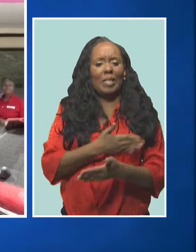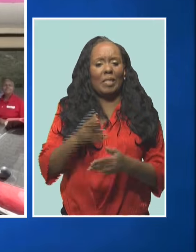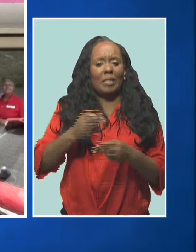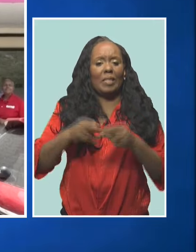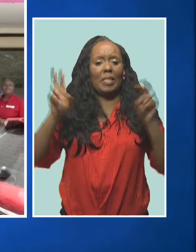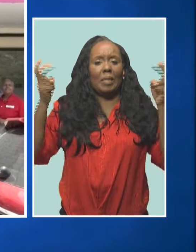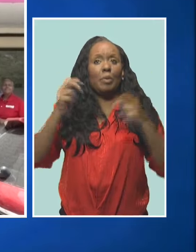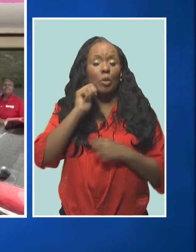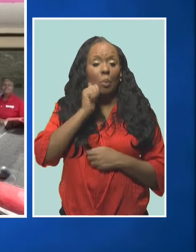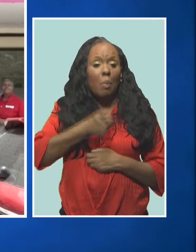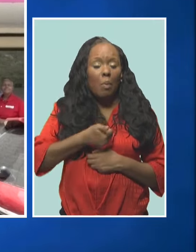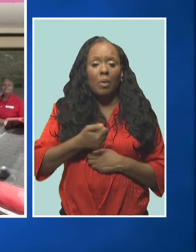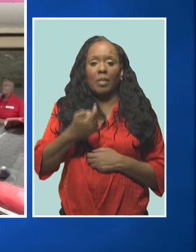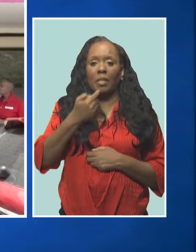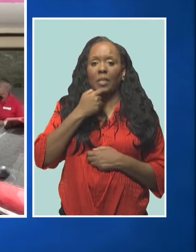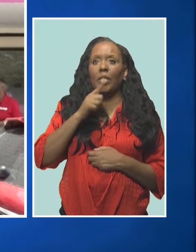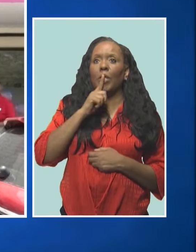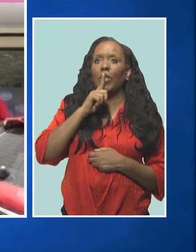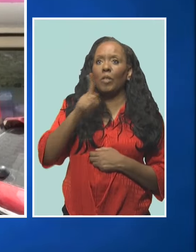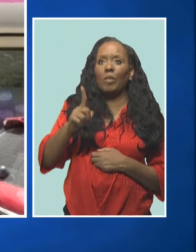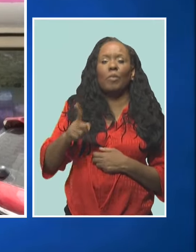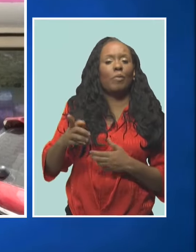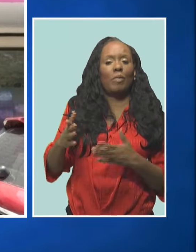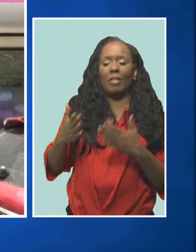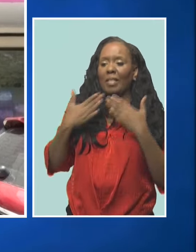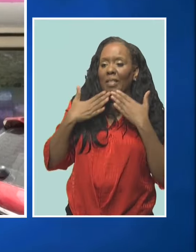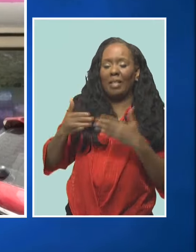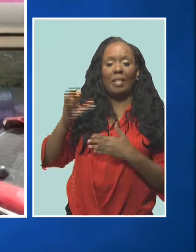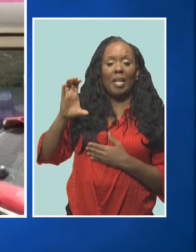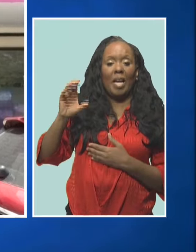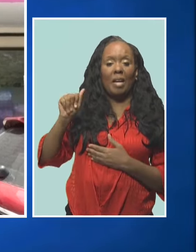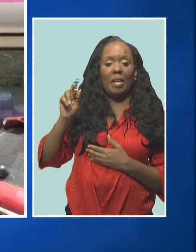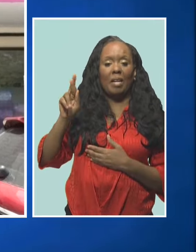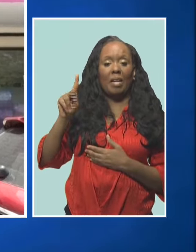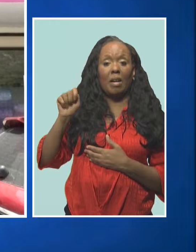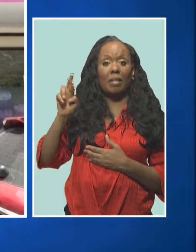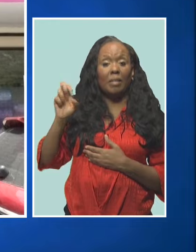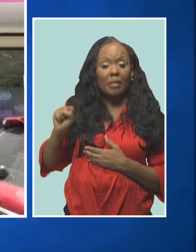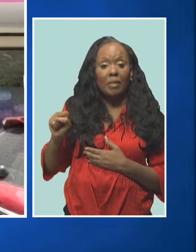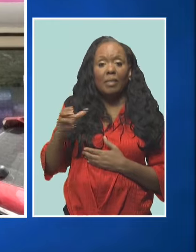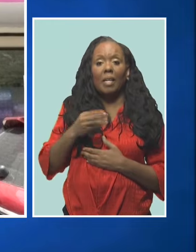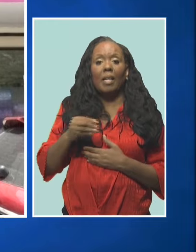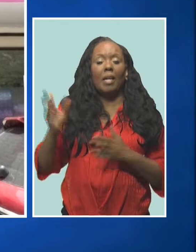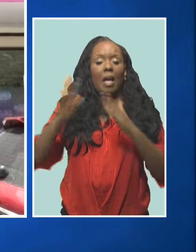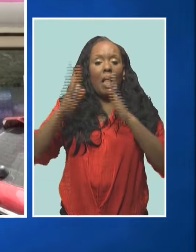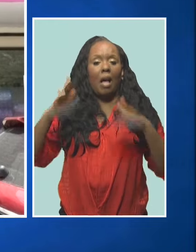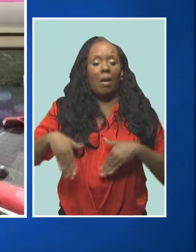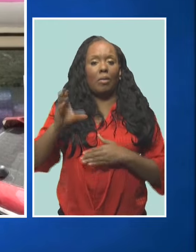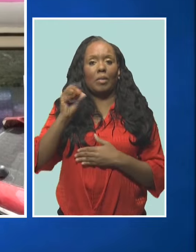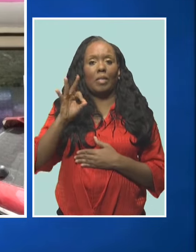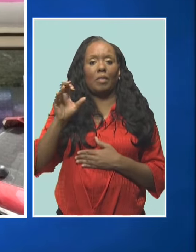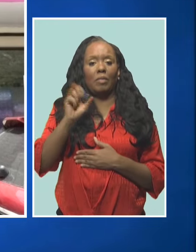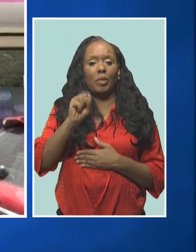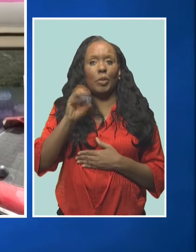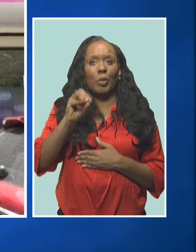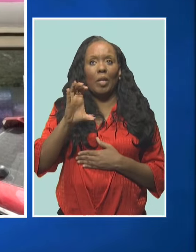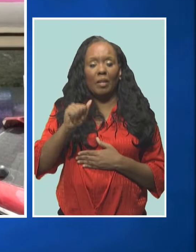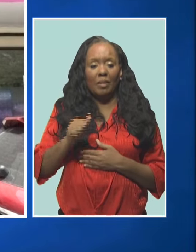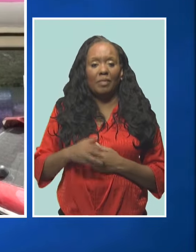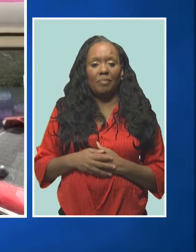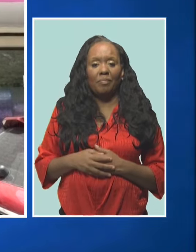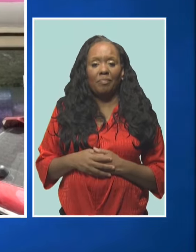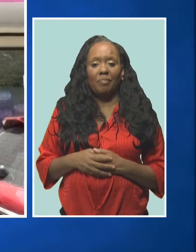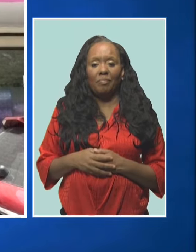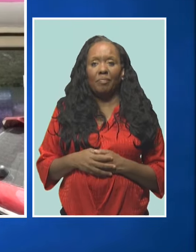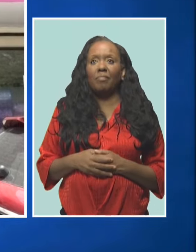is also a Carter's and House of Soka victory, as he could not have done it alone. I feel it's to be awesome,